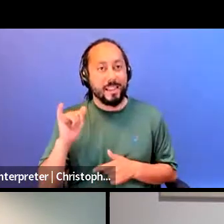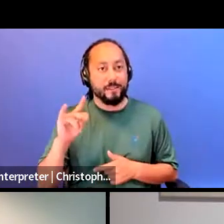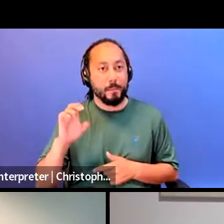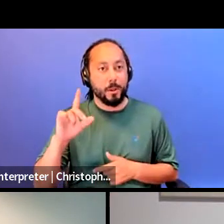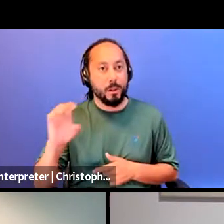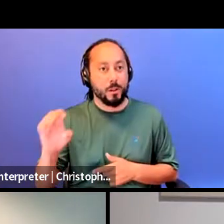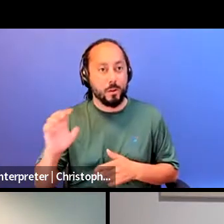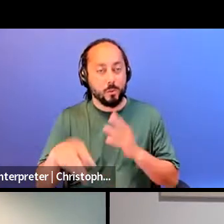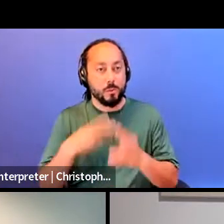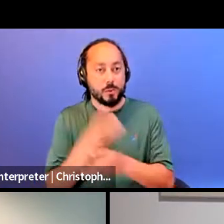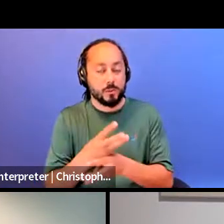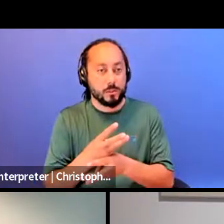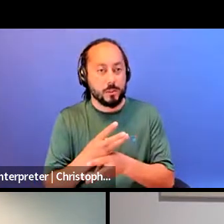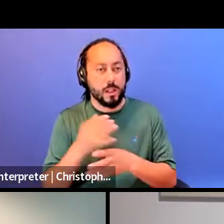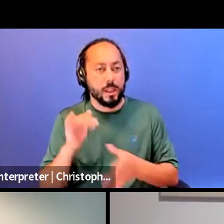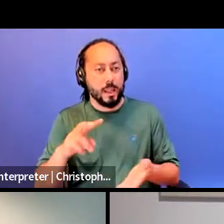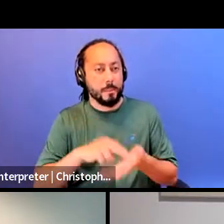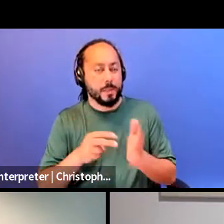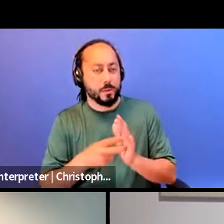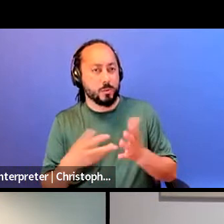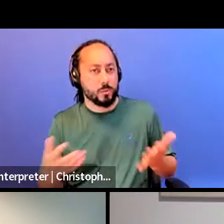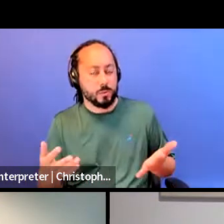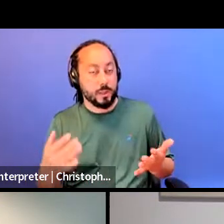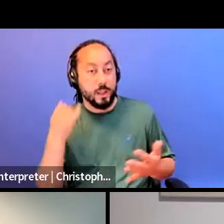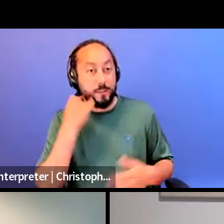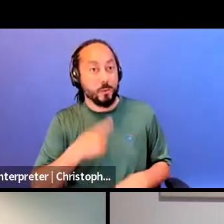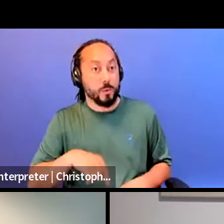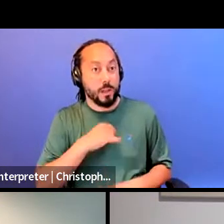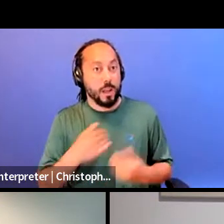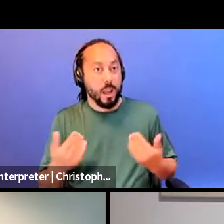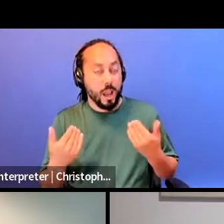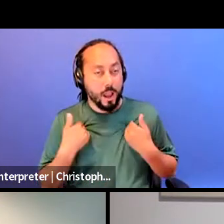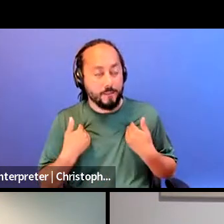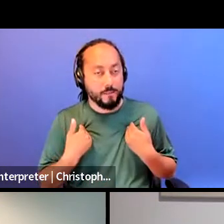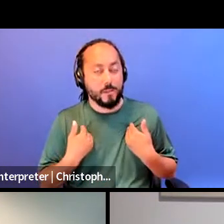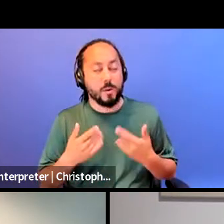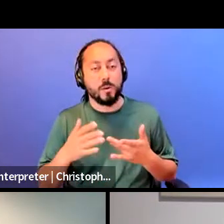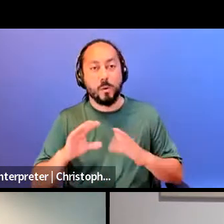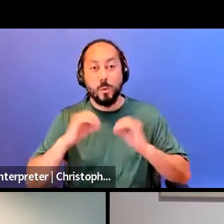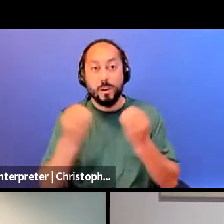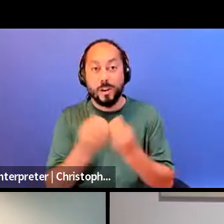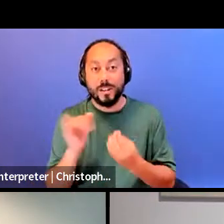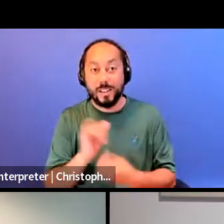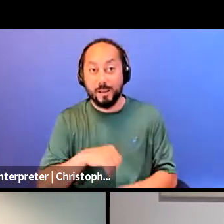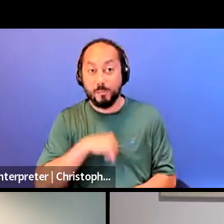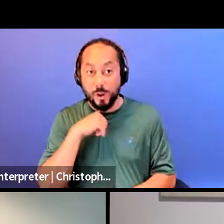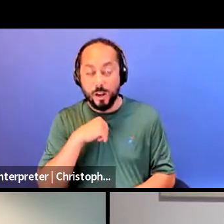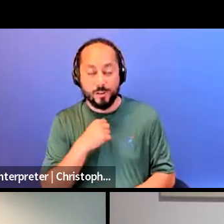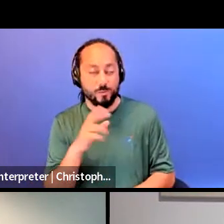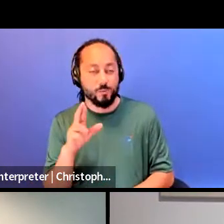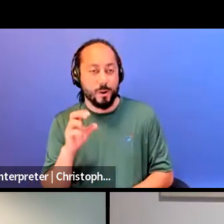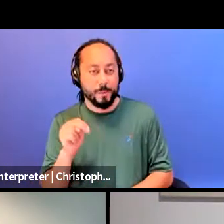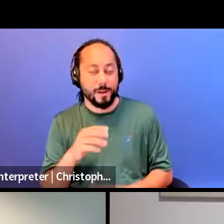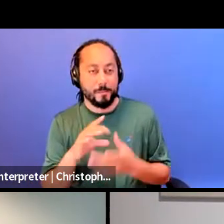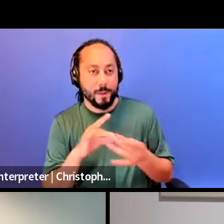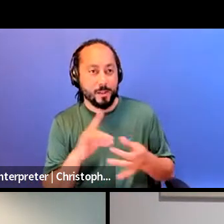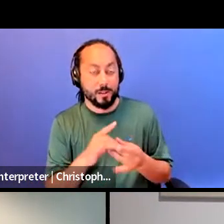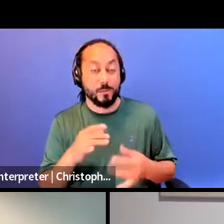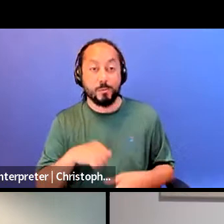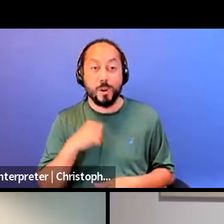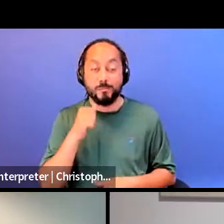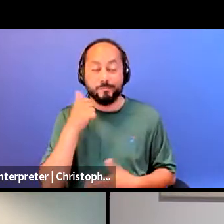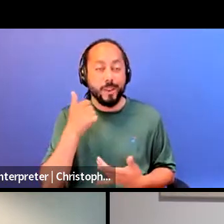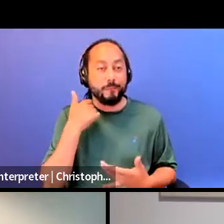does that mean when we have organizations like Pride, as Robin mentions, you know, which lacks imagination and which